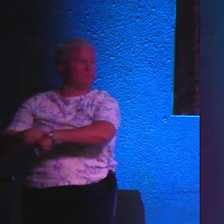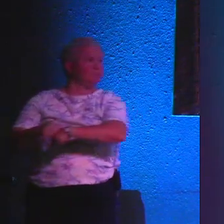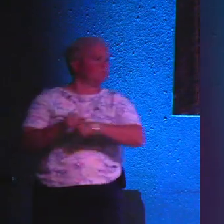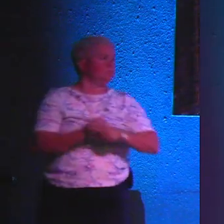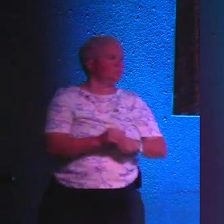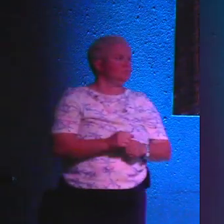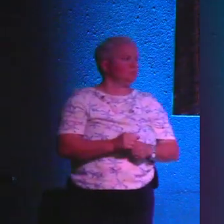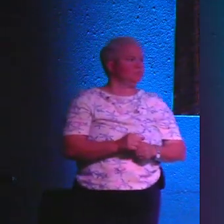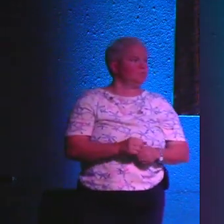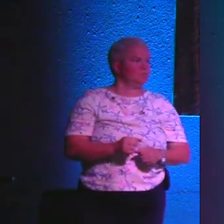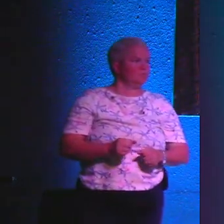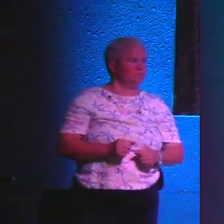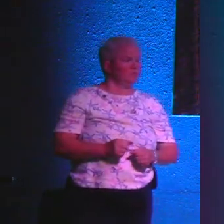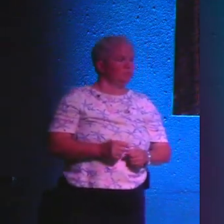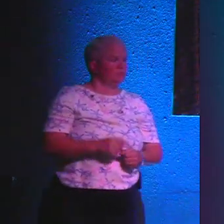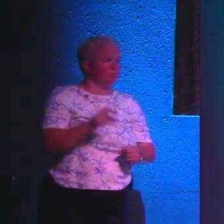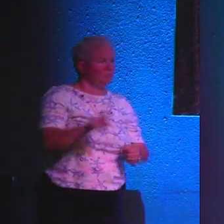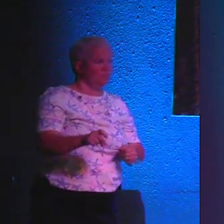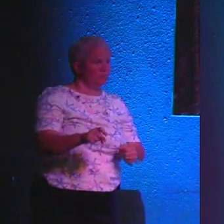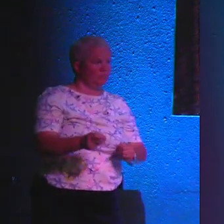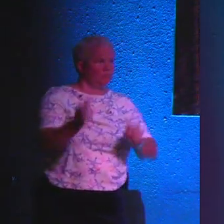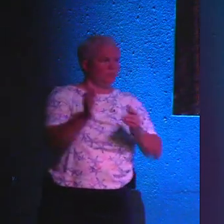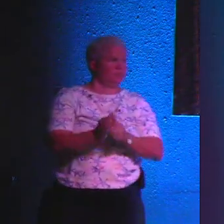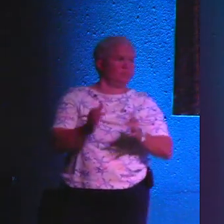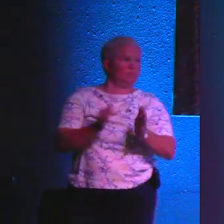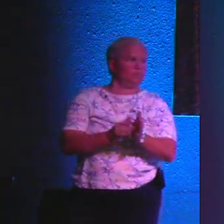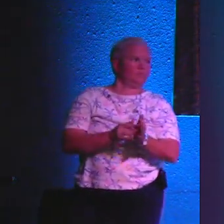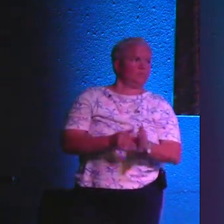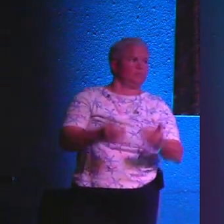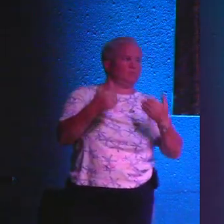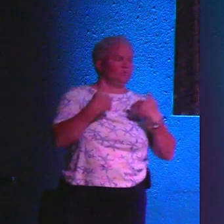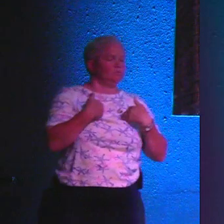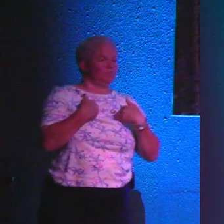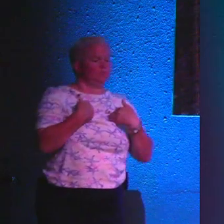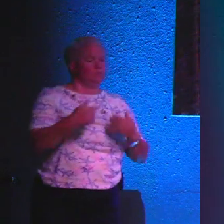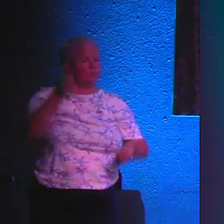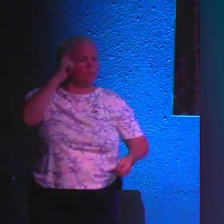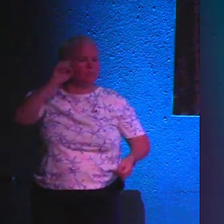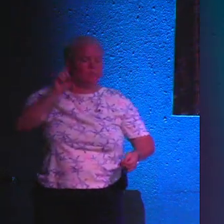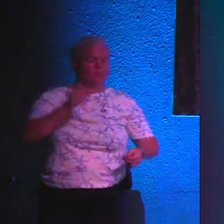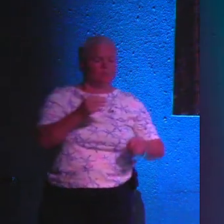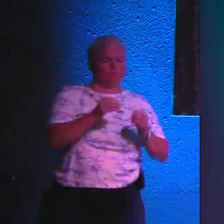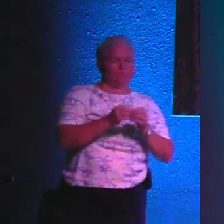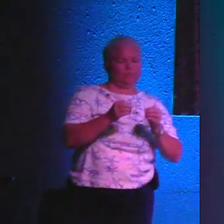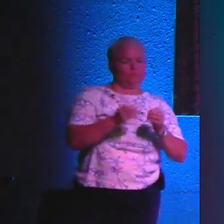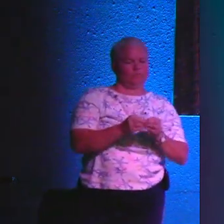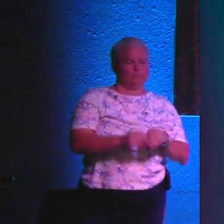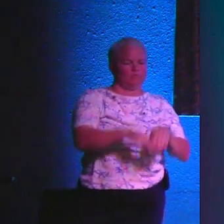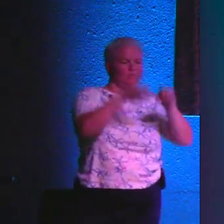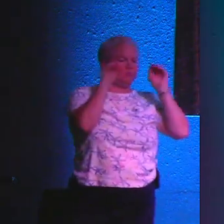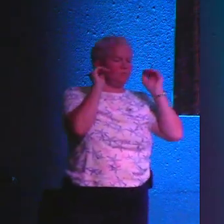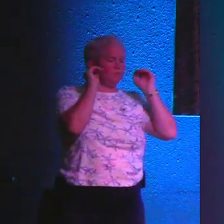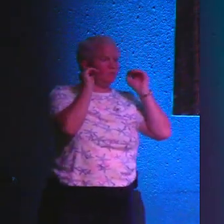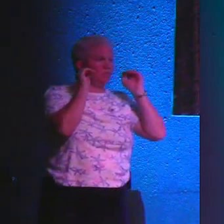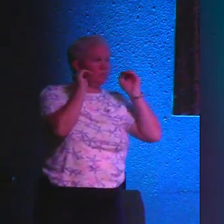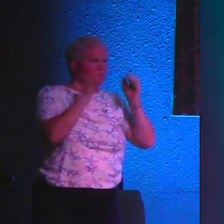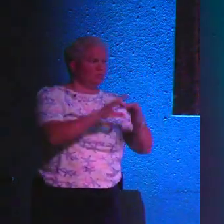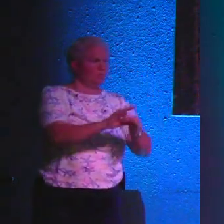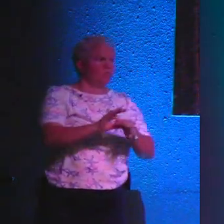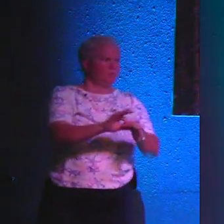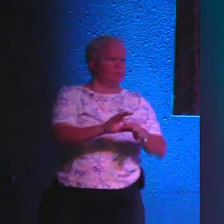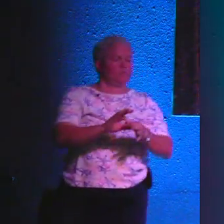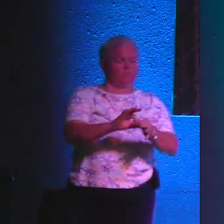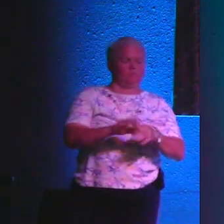matter where you are to a point because Jesus always has more for you. He is supreme. He wants that